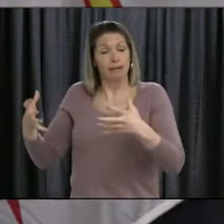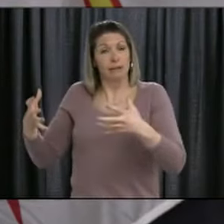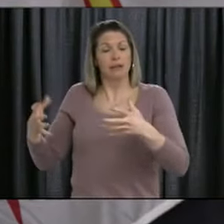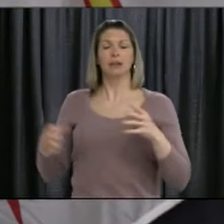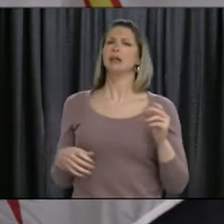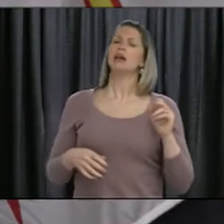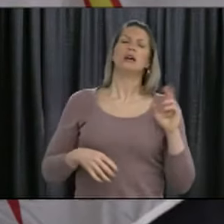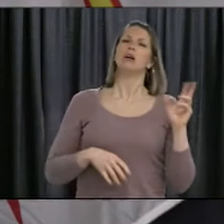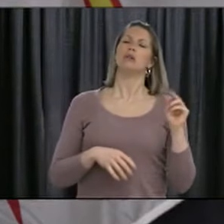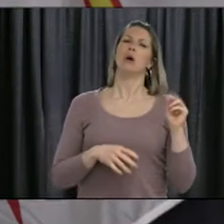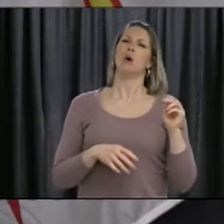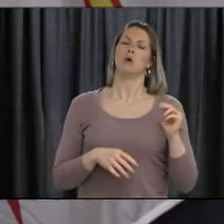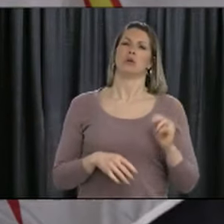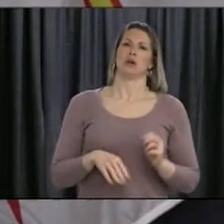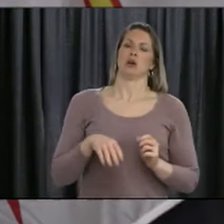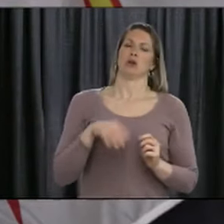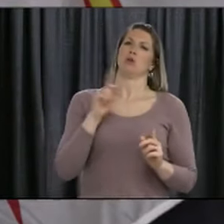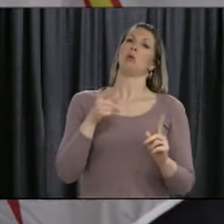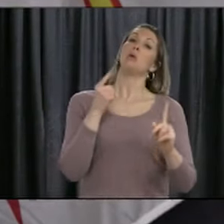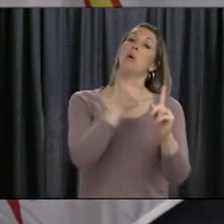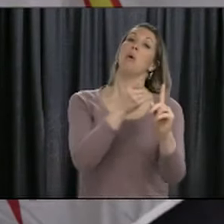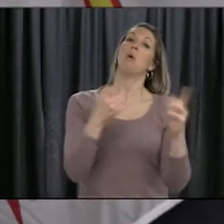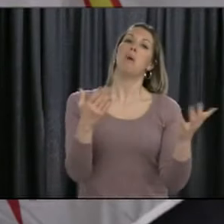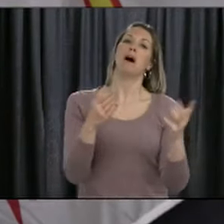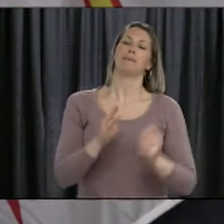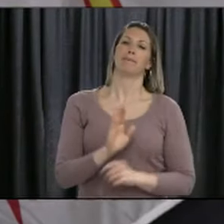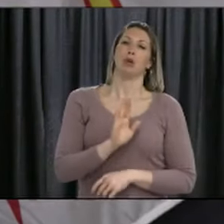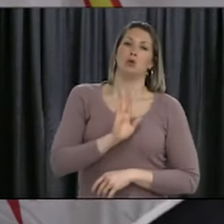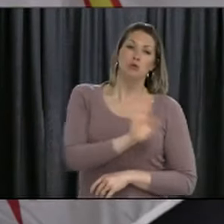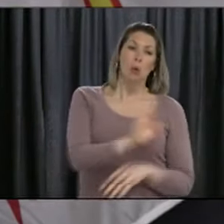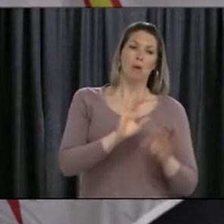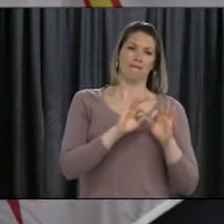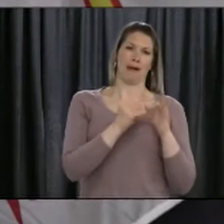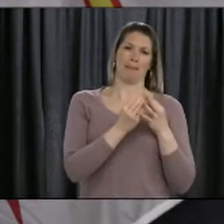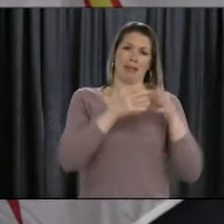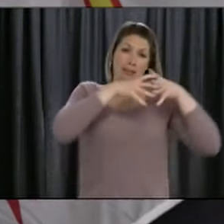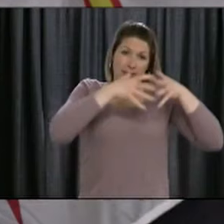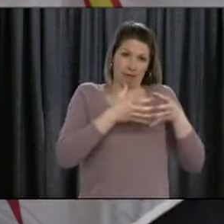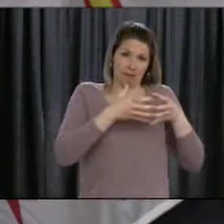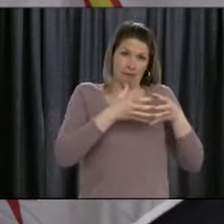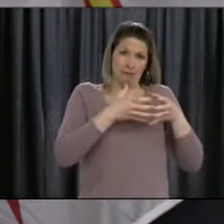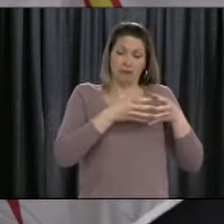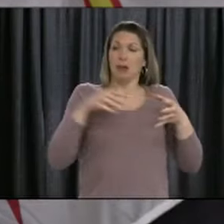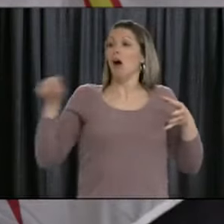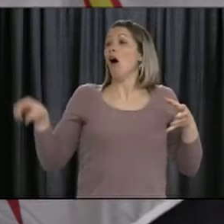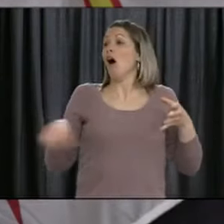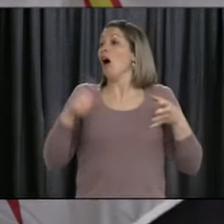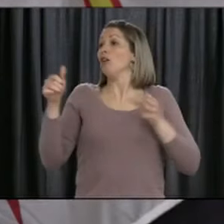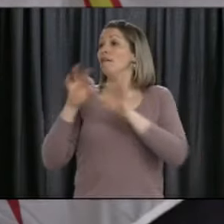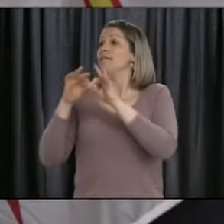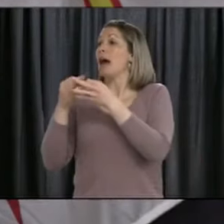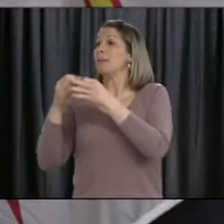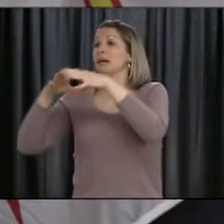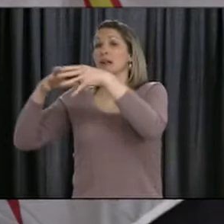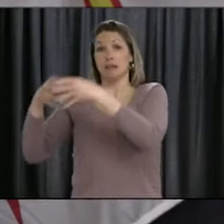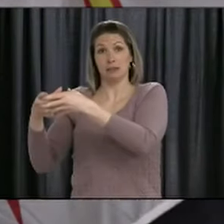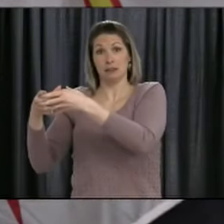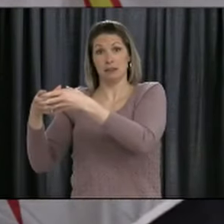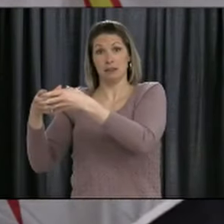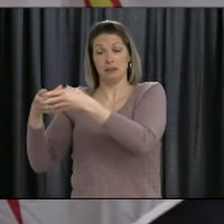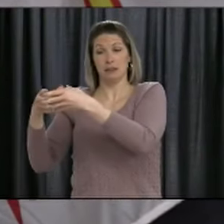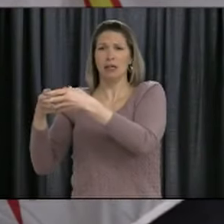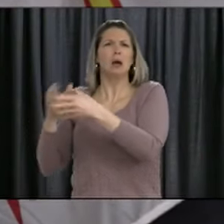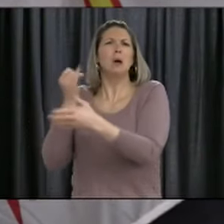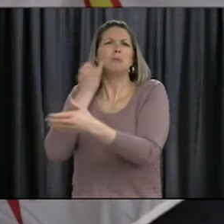your bubble to somebody who's either a family member, another family household, or a very close